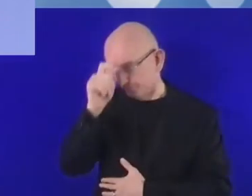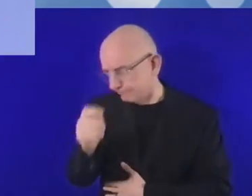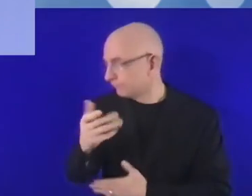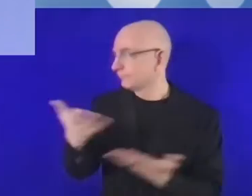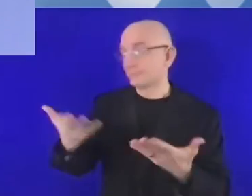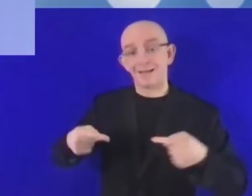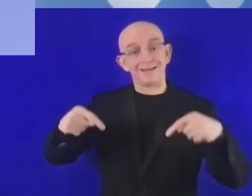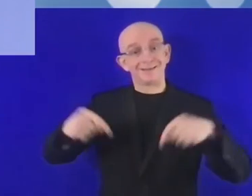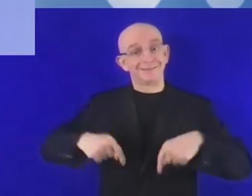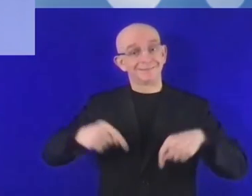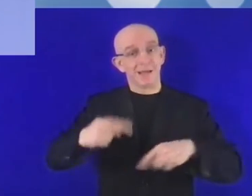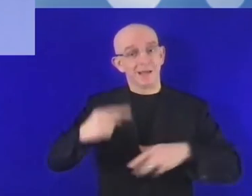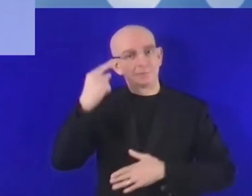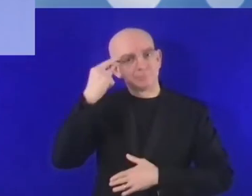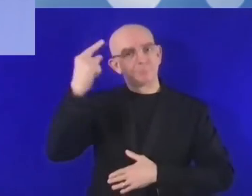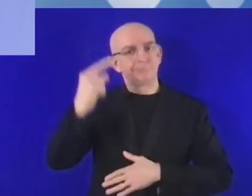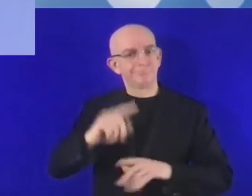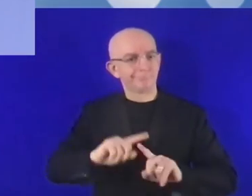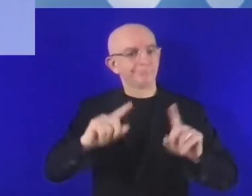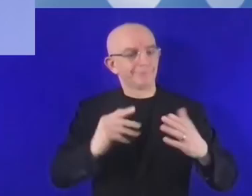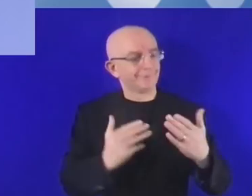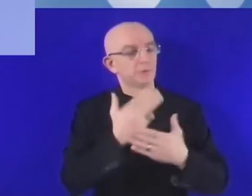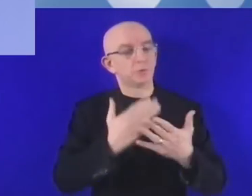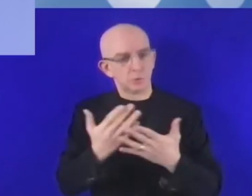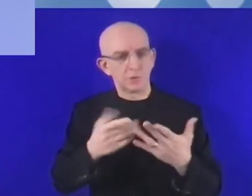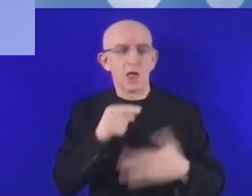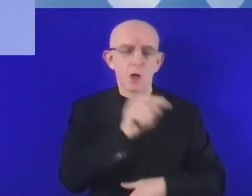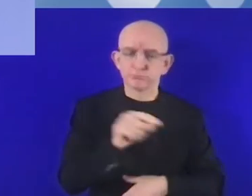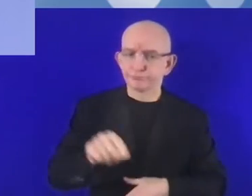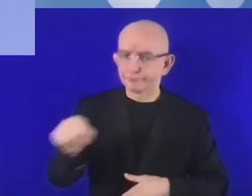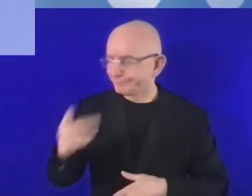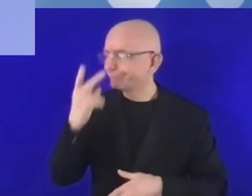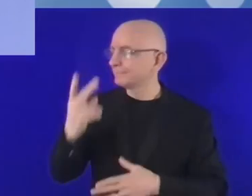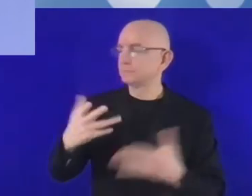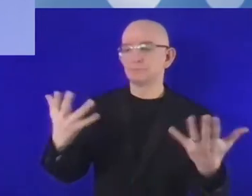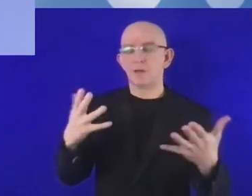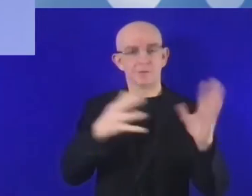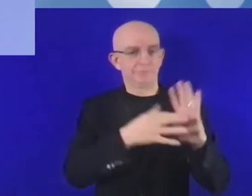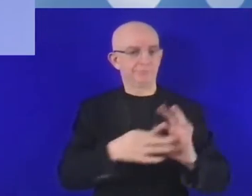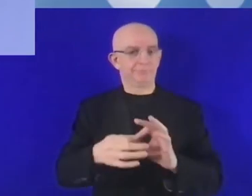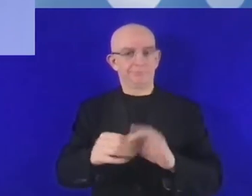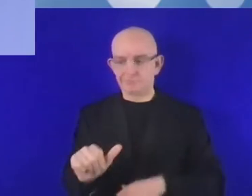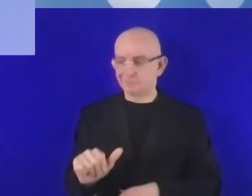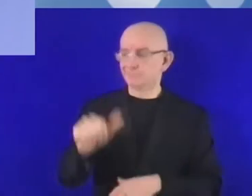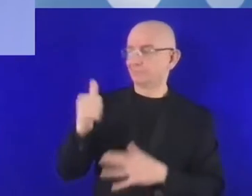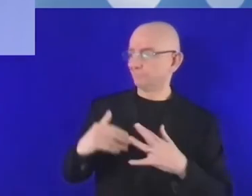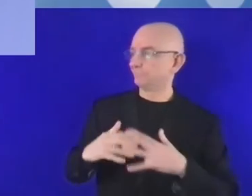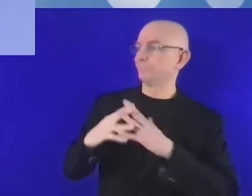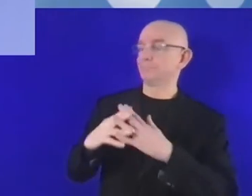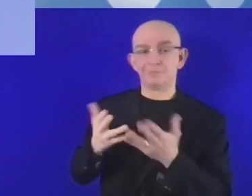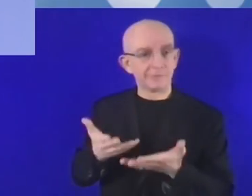If we dare to exploit this potential for good, we support